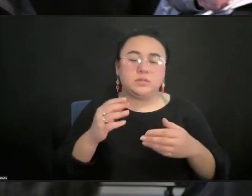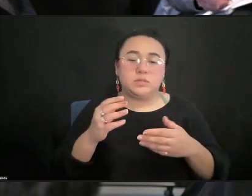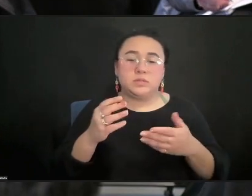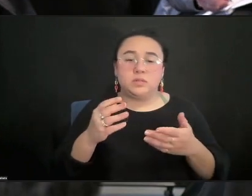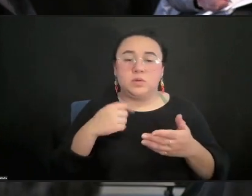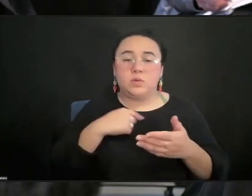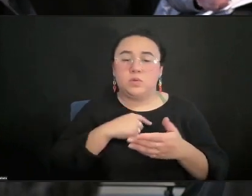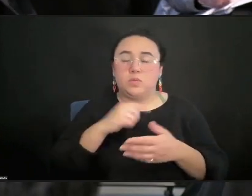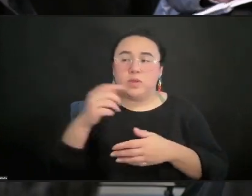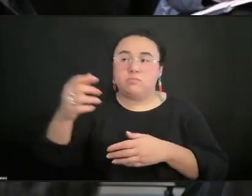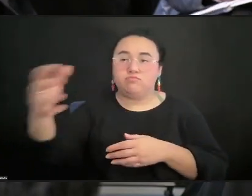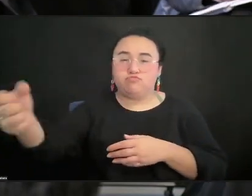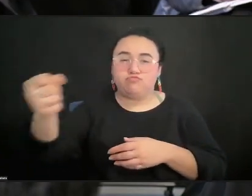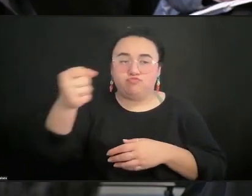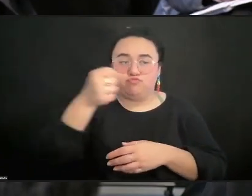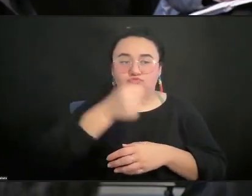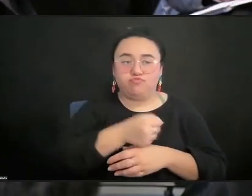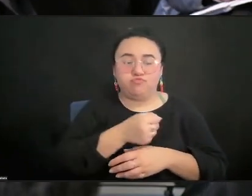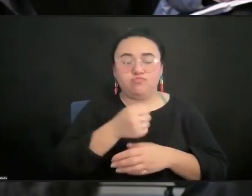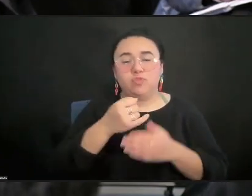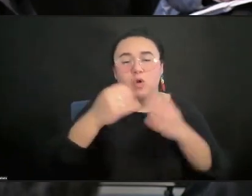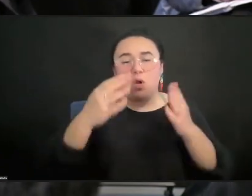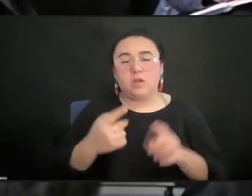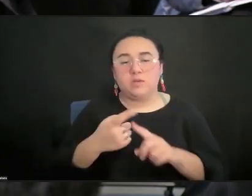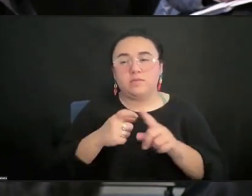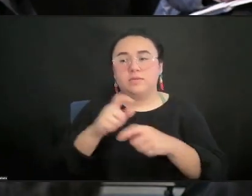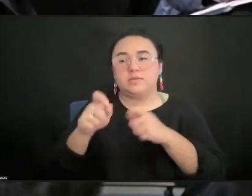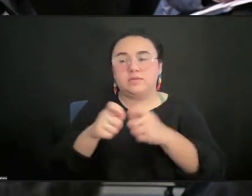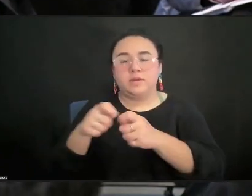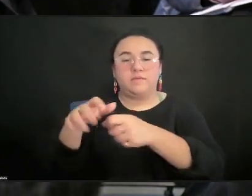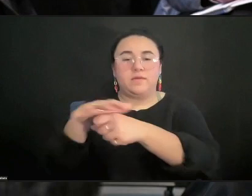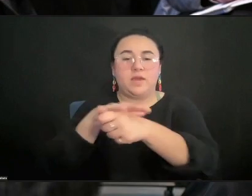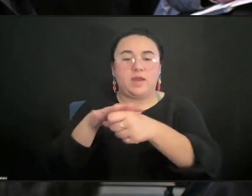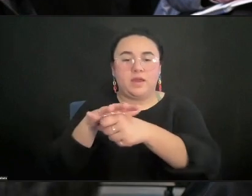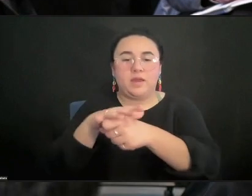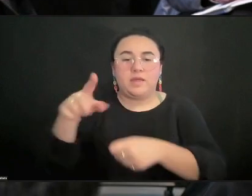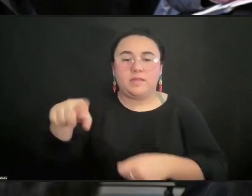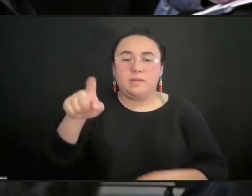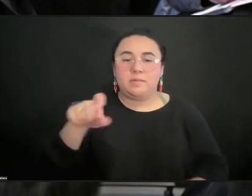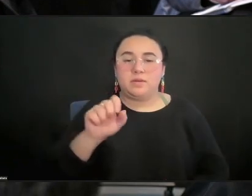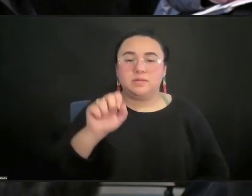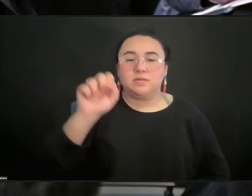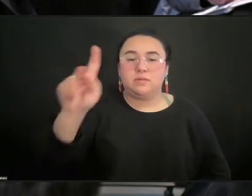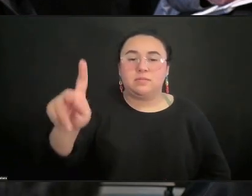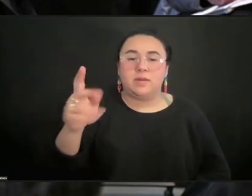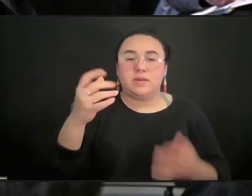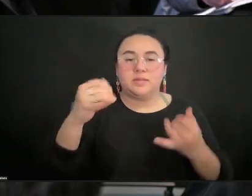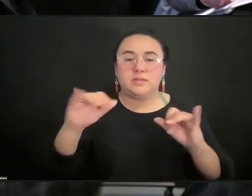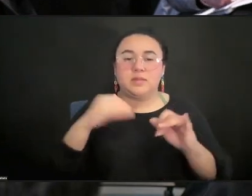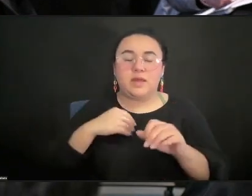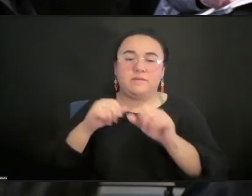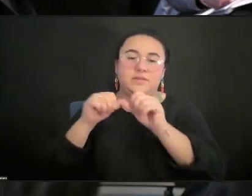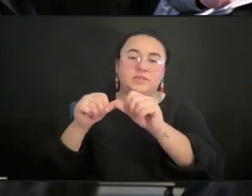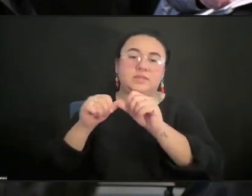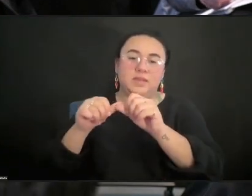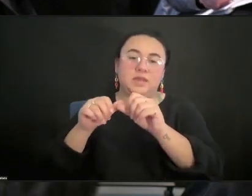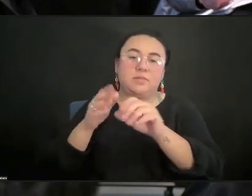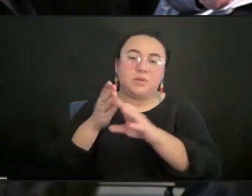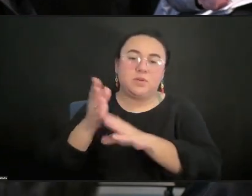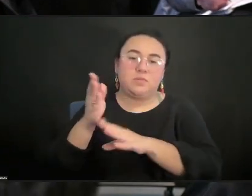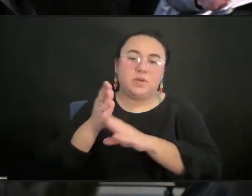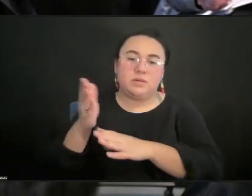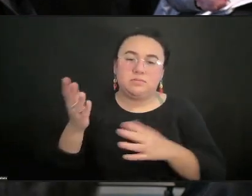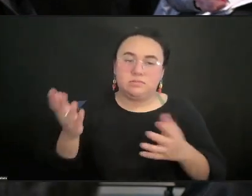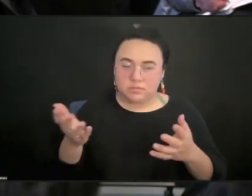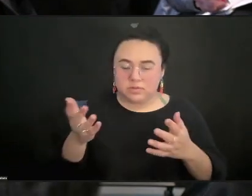coming from certain regions, they have to go back and still have a sustainable career. So that kind